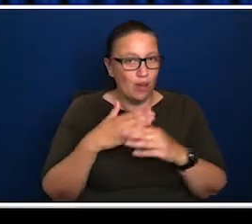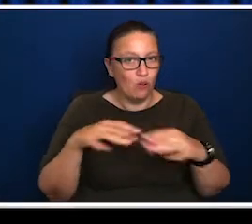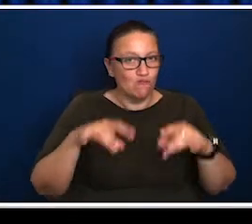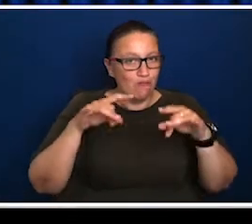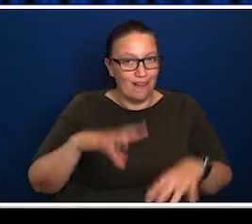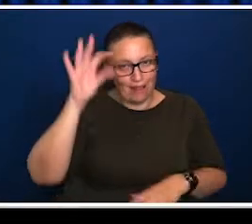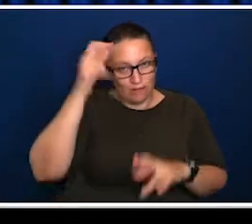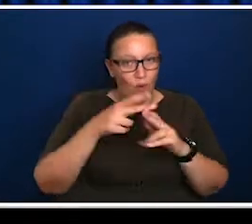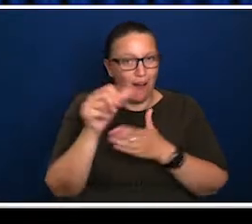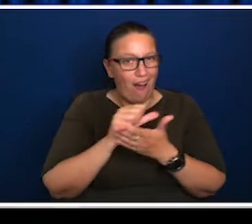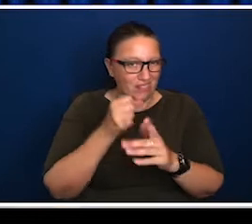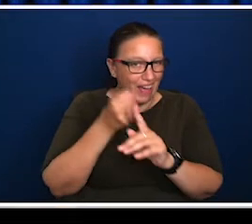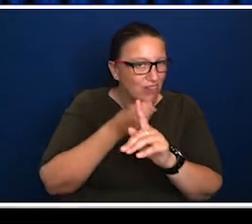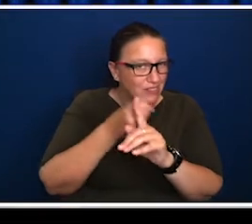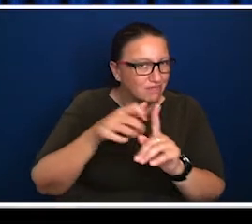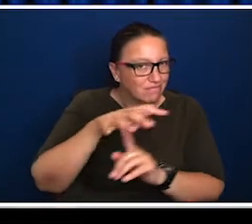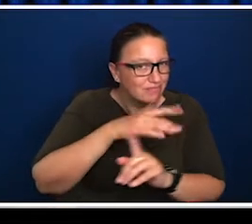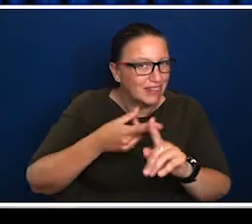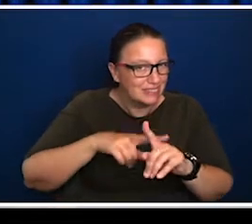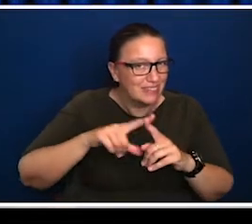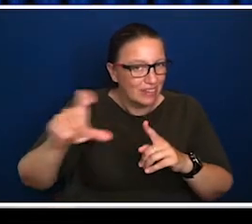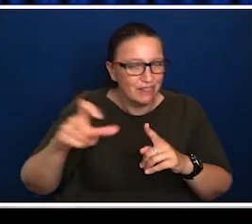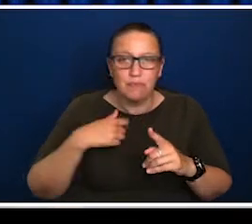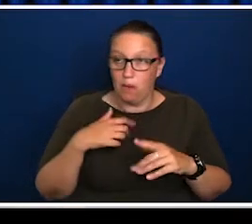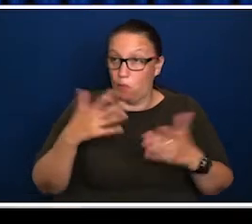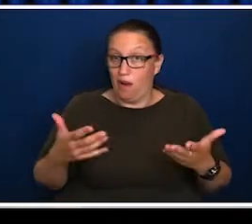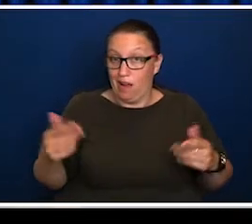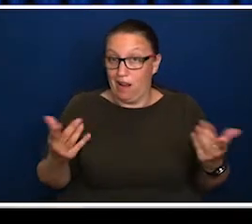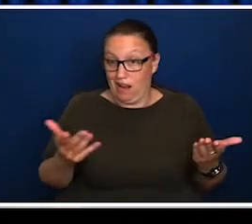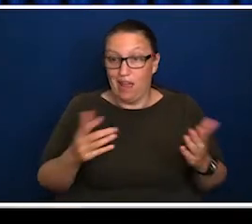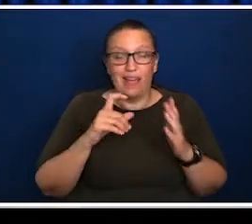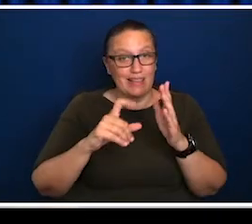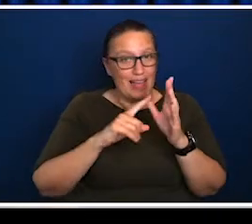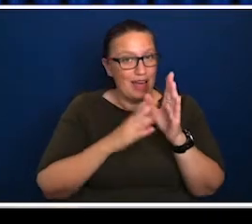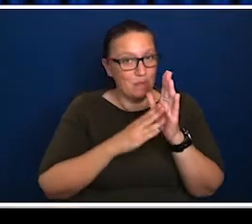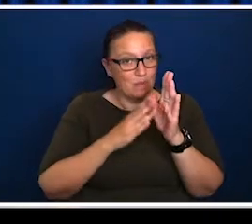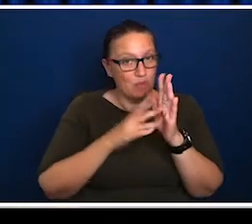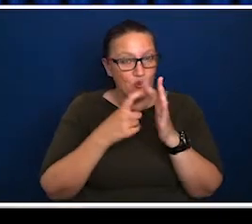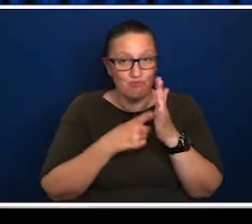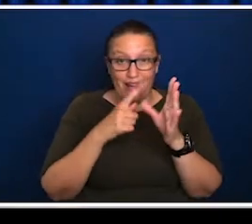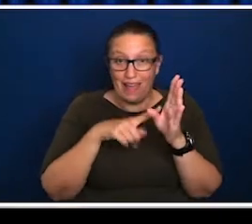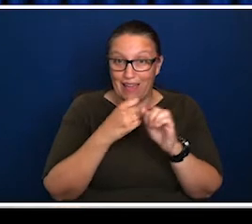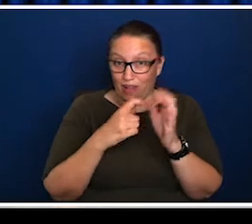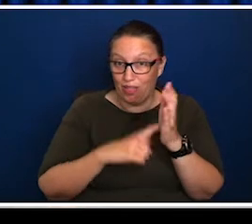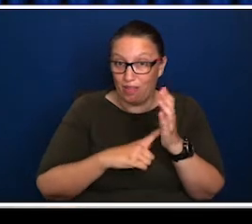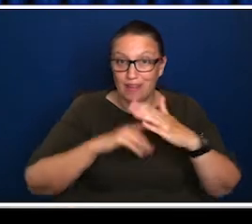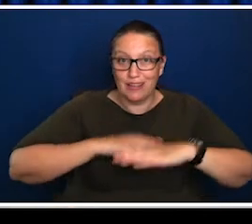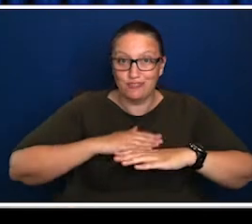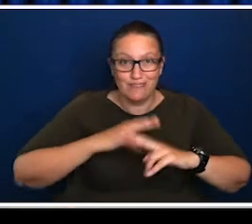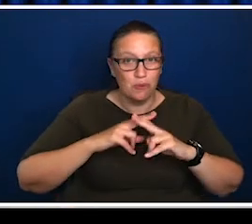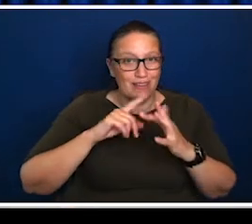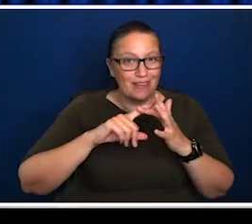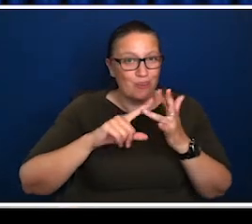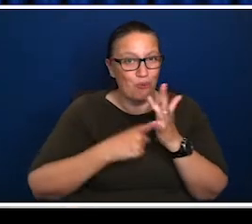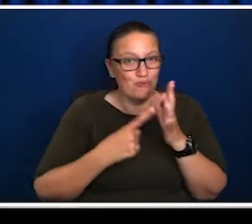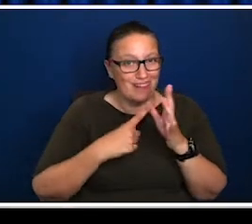Council for the Arts and I'm joining you tonight from Camaragal country in the Eora Nation, land that has been home to conversations about